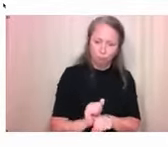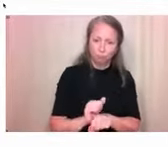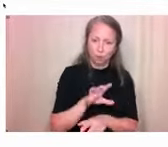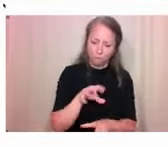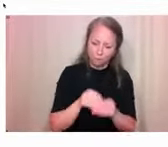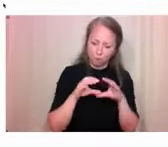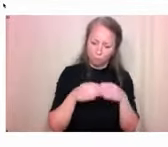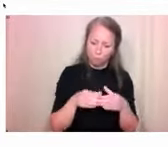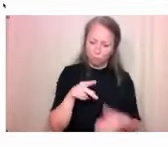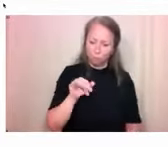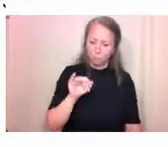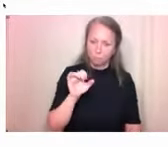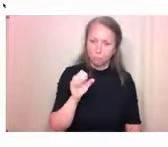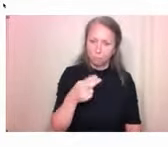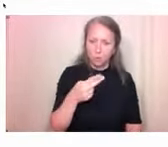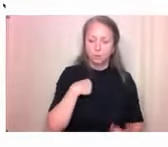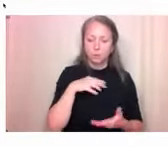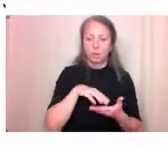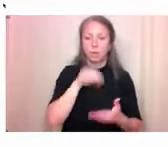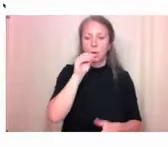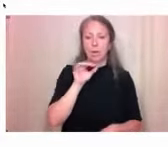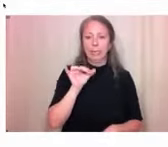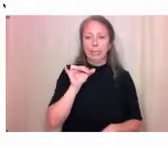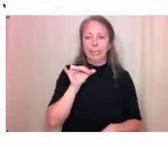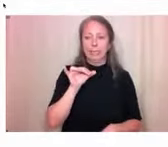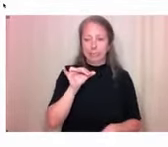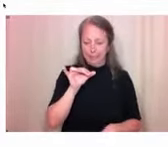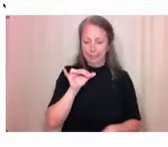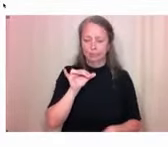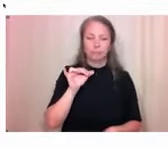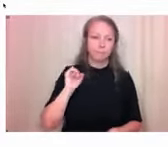environment is for everyone to access.